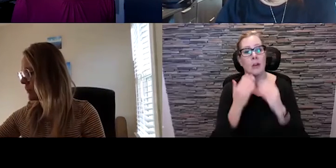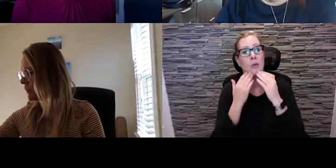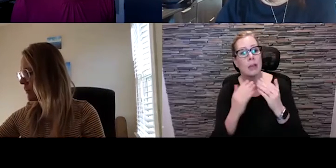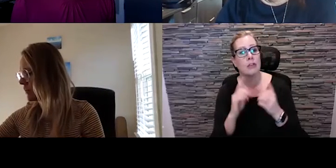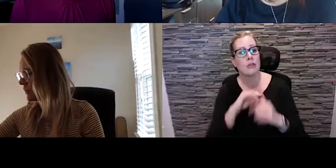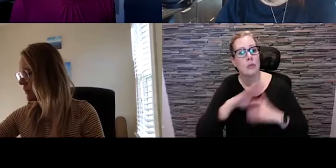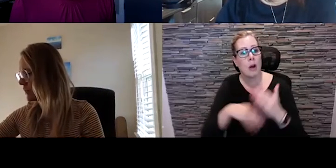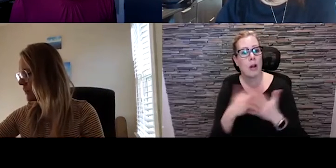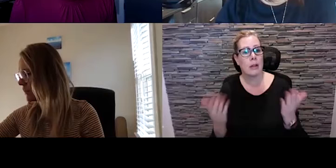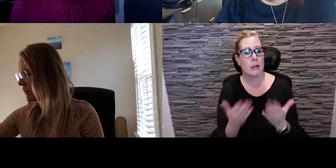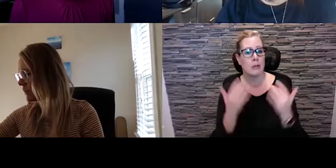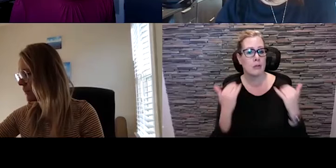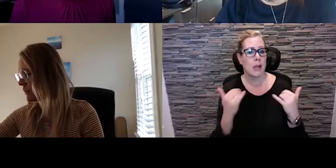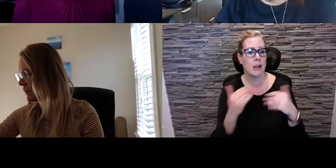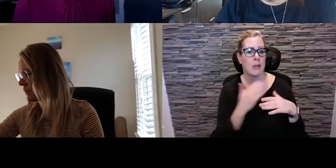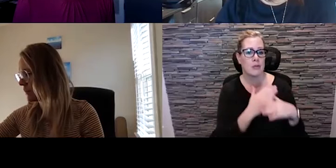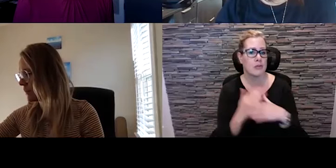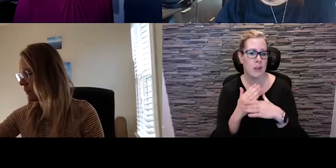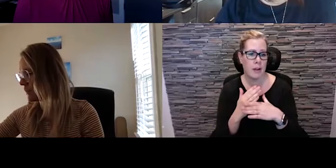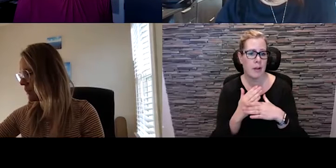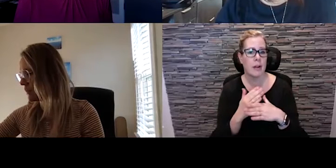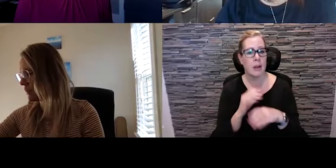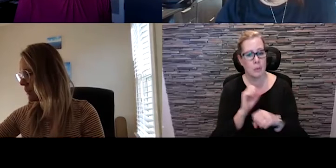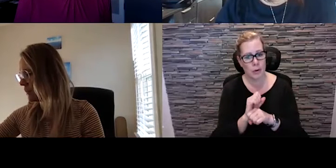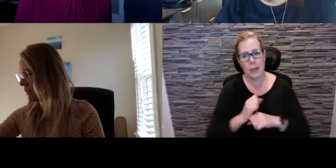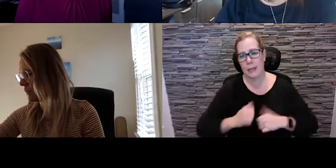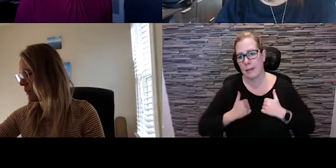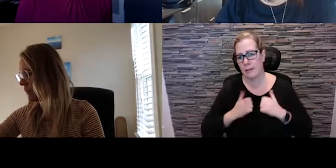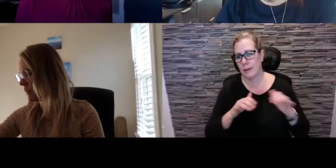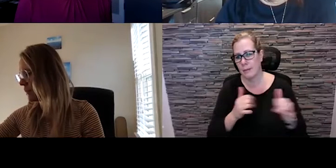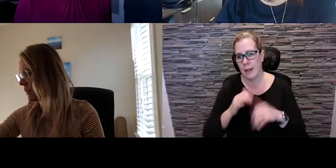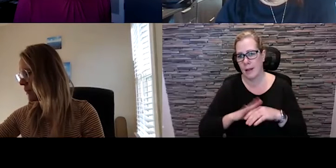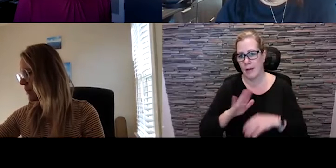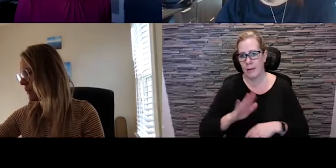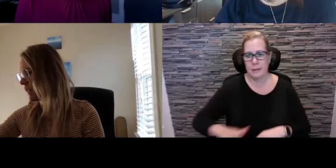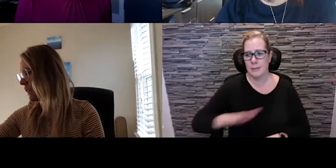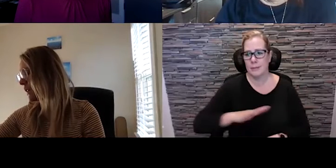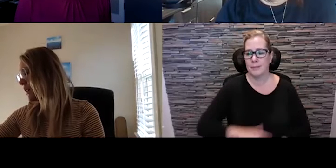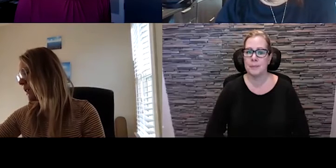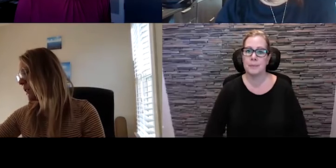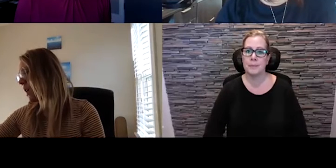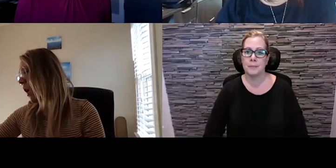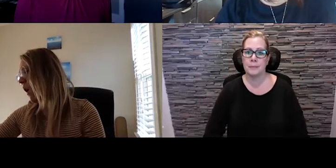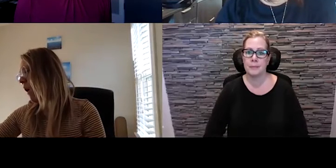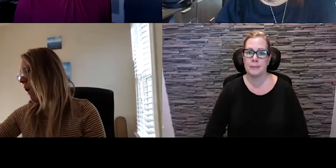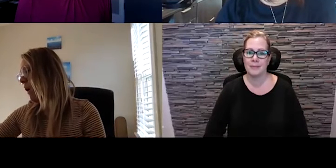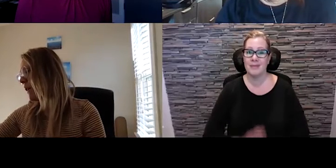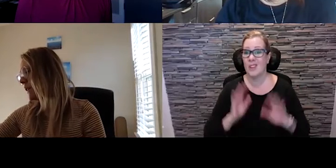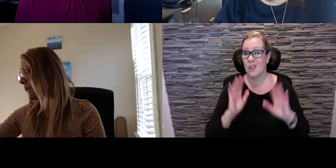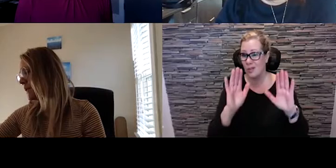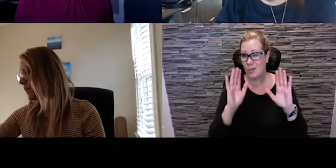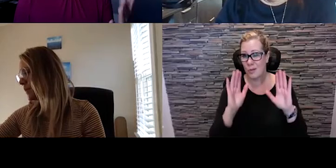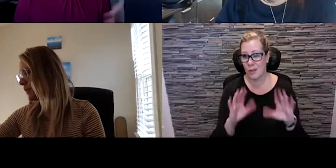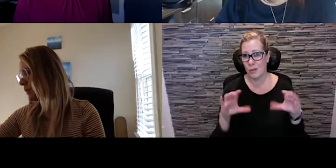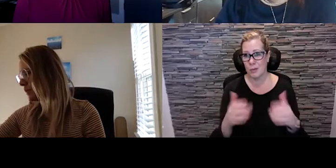So let's get to our wonderful panelists. I'd like to introduce you to a great group of arts and community building professionals. First